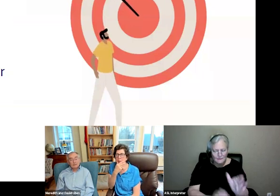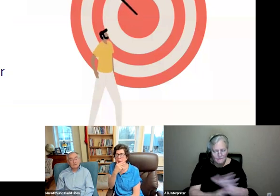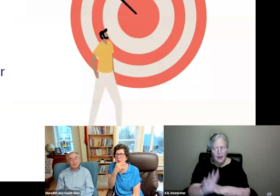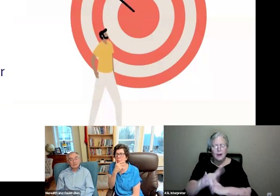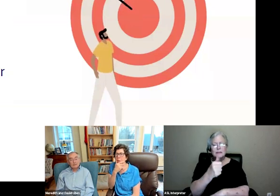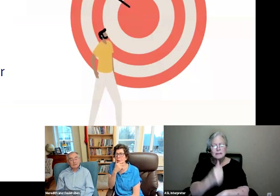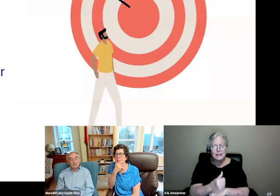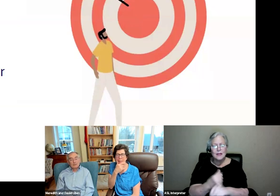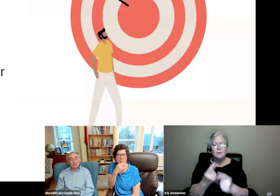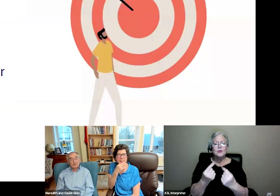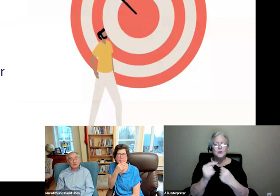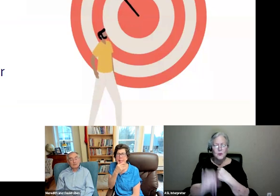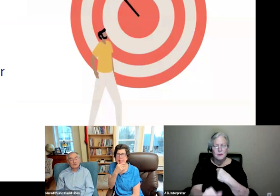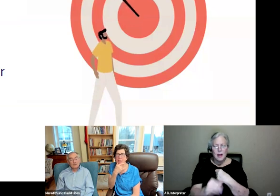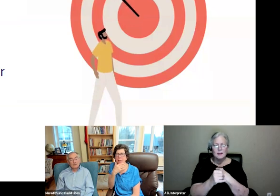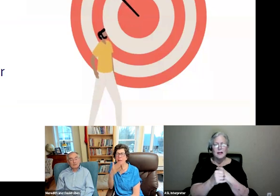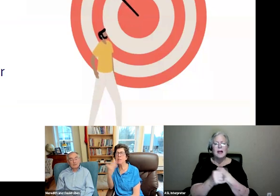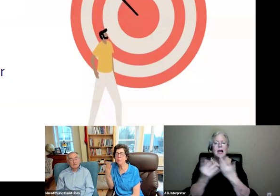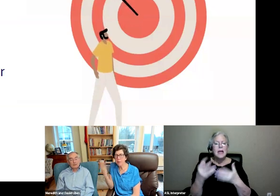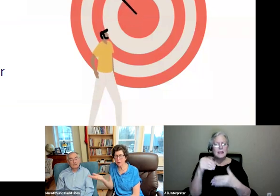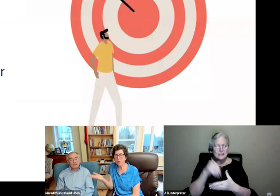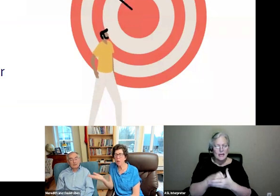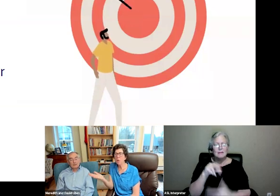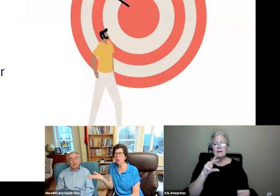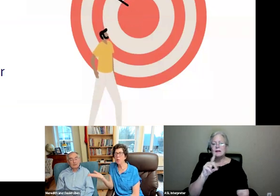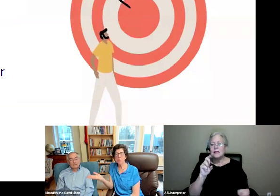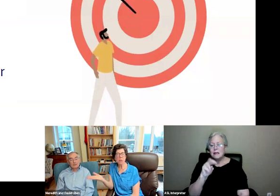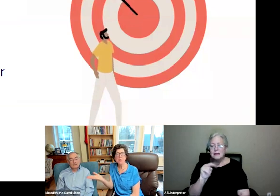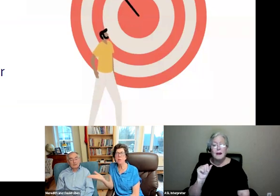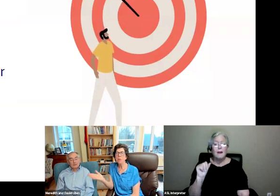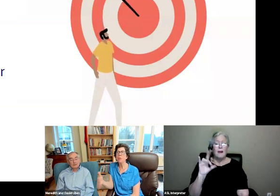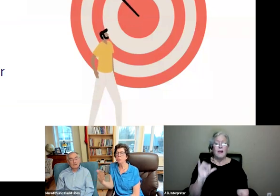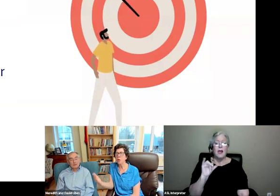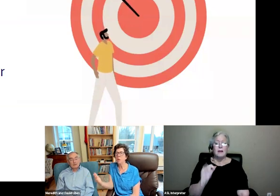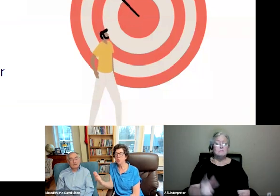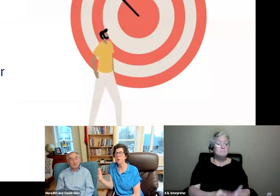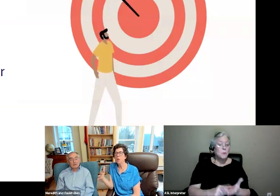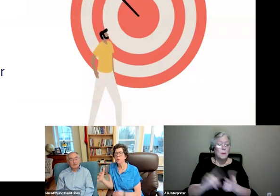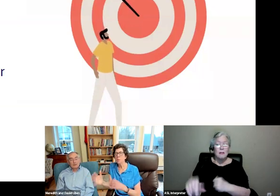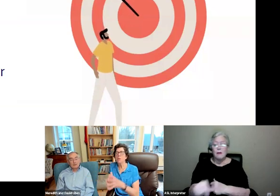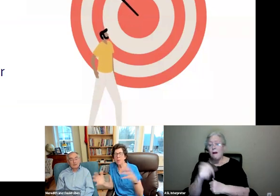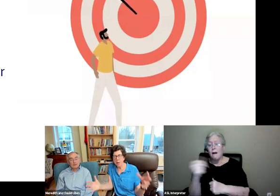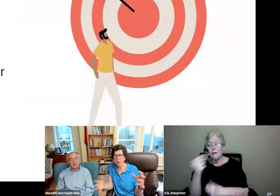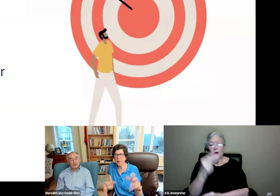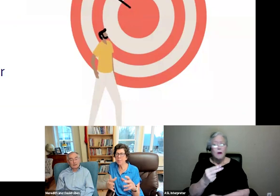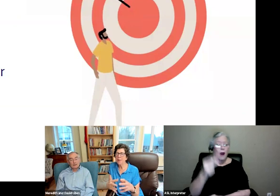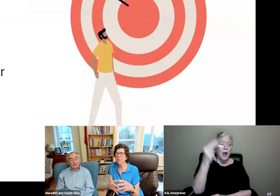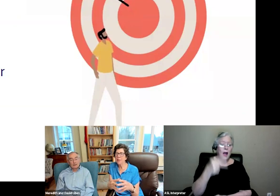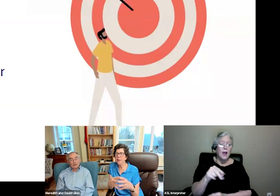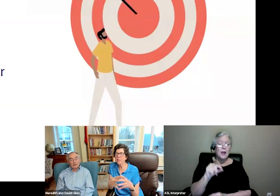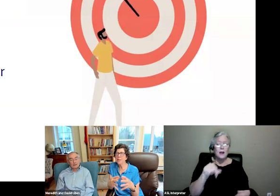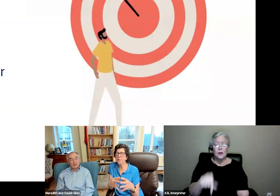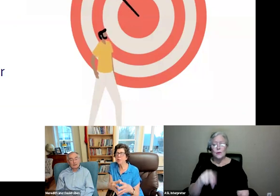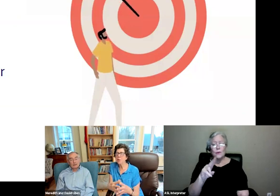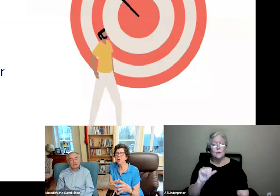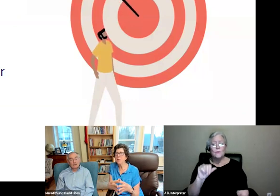It is, it's baked into the DNA of it, and some of the other high quality instructional materials struggle to move beyond the complex